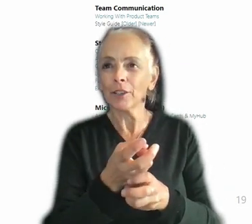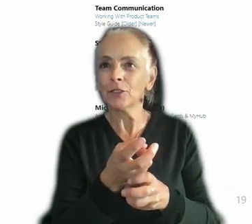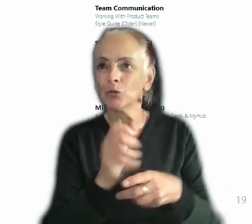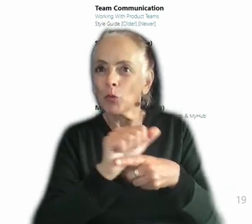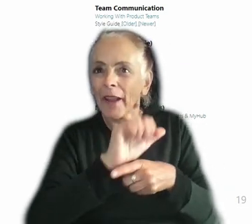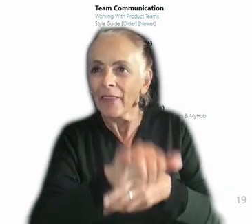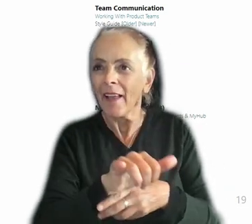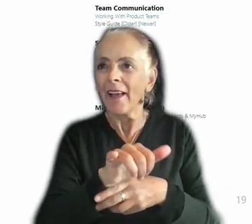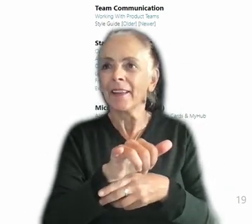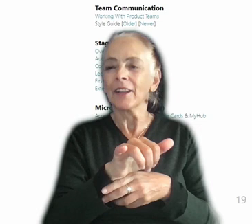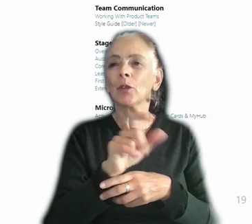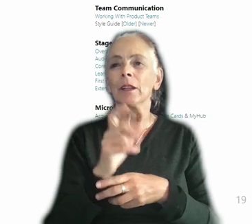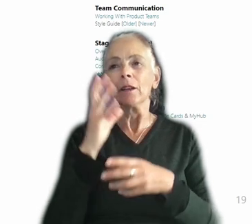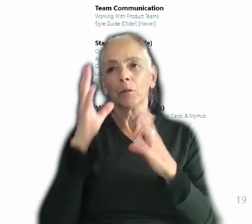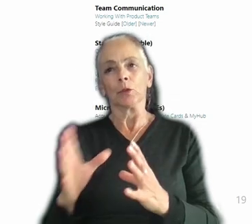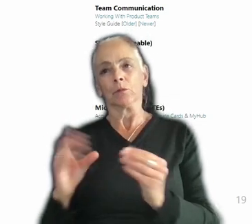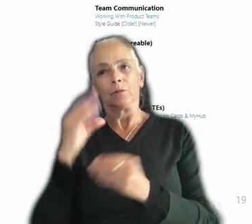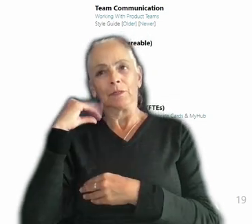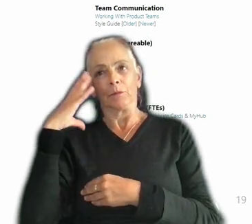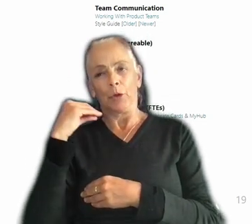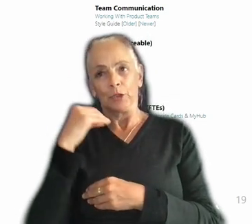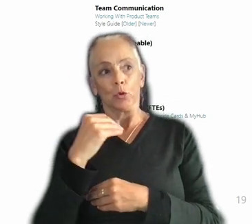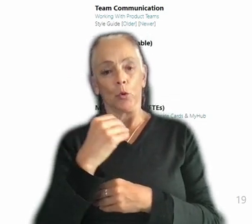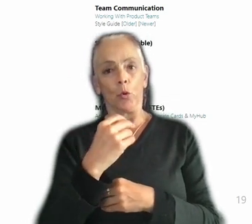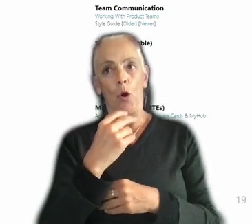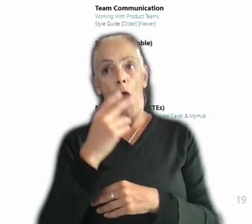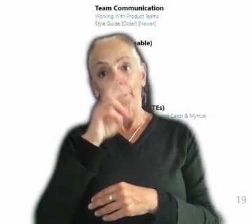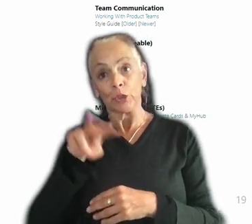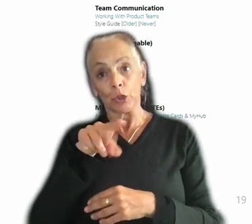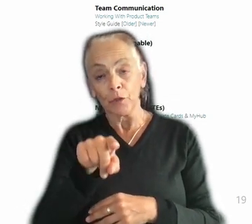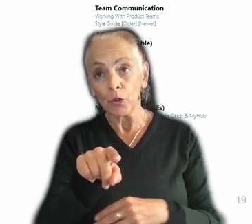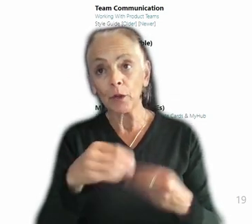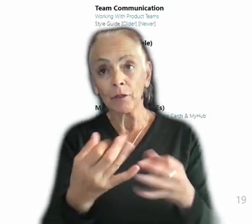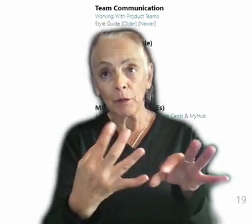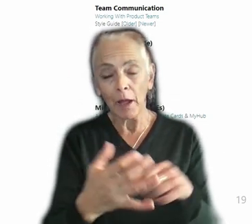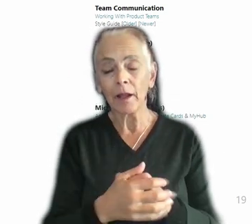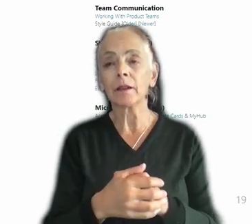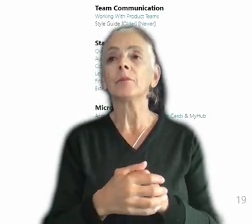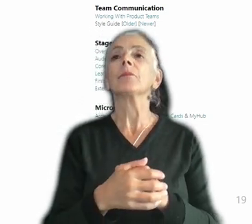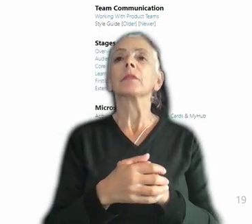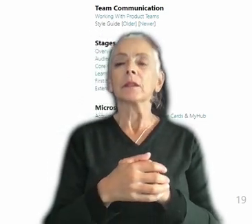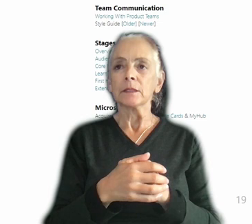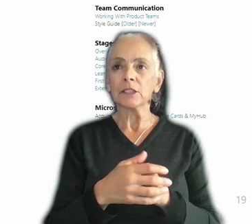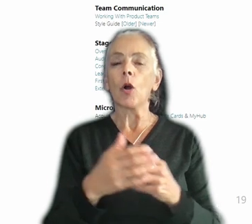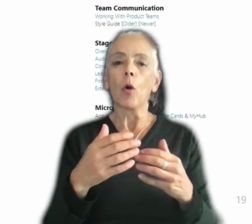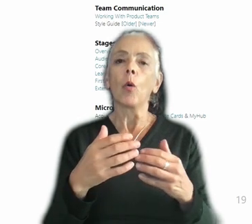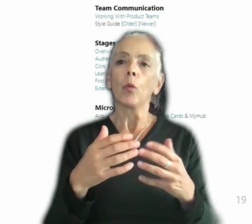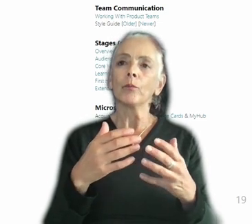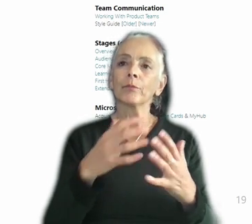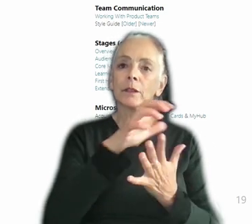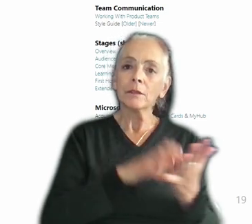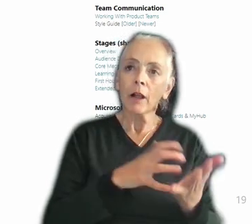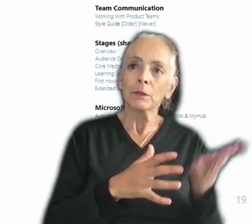who's just a little bit more experienced with you to observe you and give you feedback. So we pair it with practical training and we believe in the practical training to such an extent that